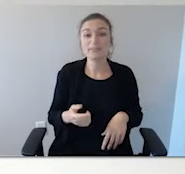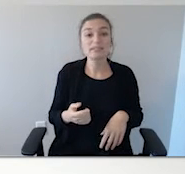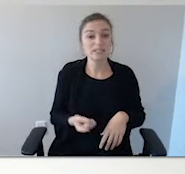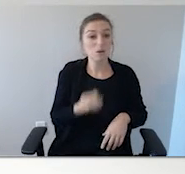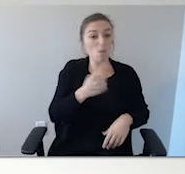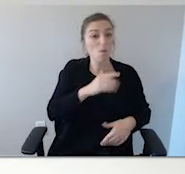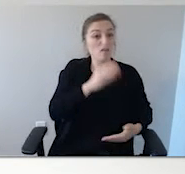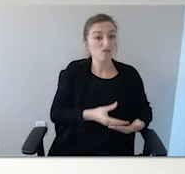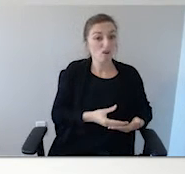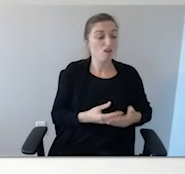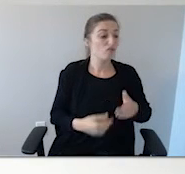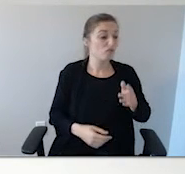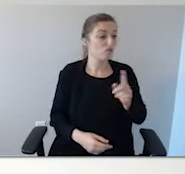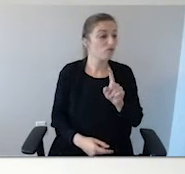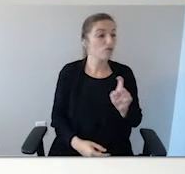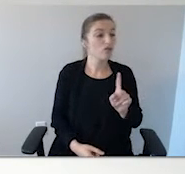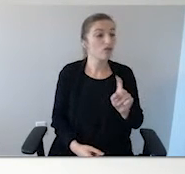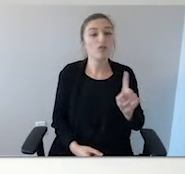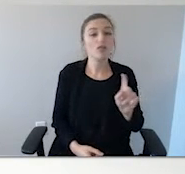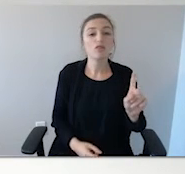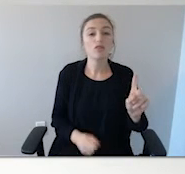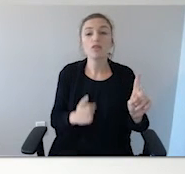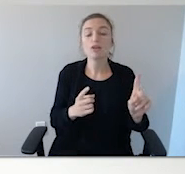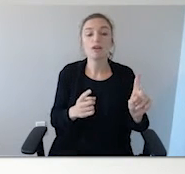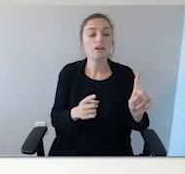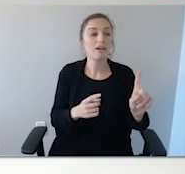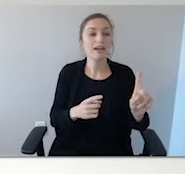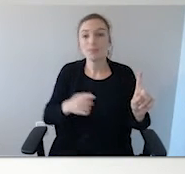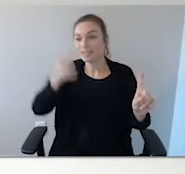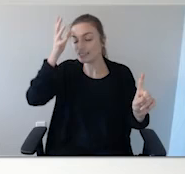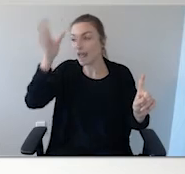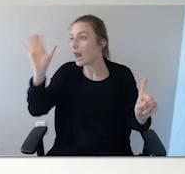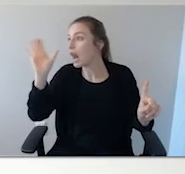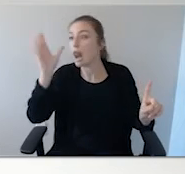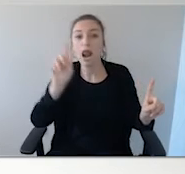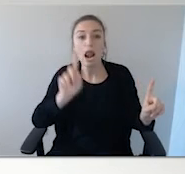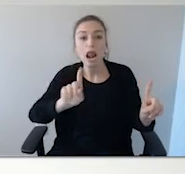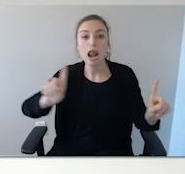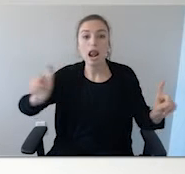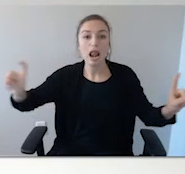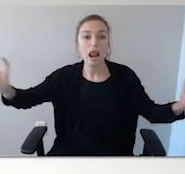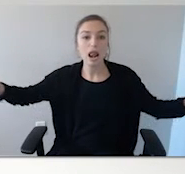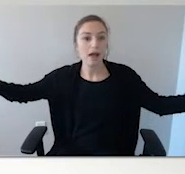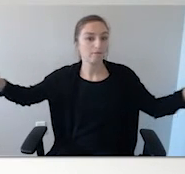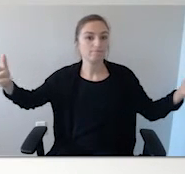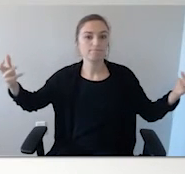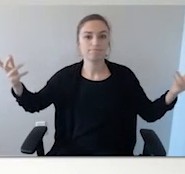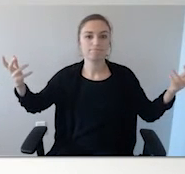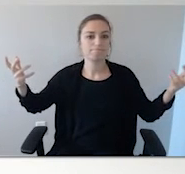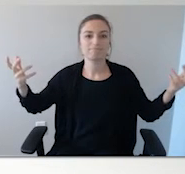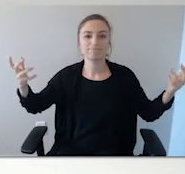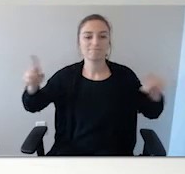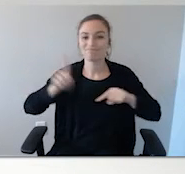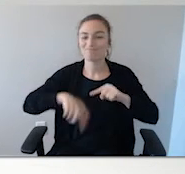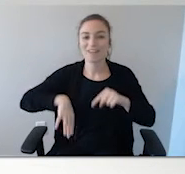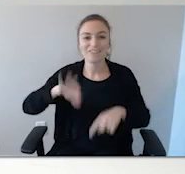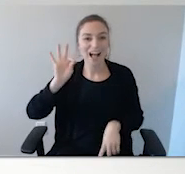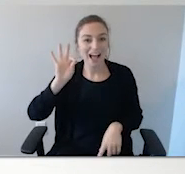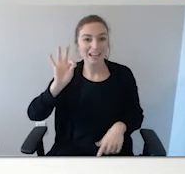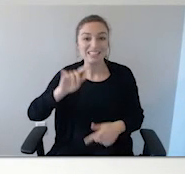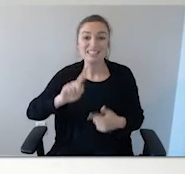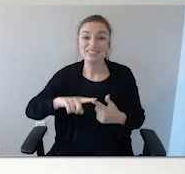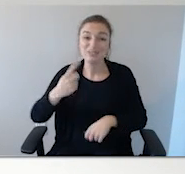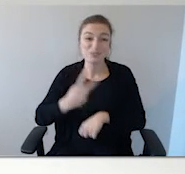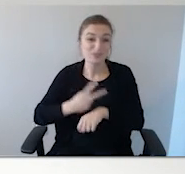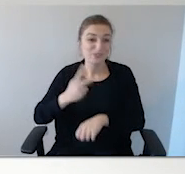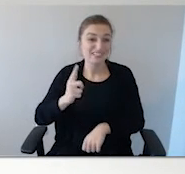her, but it was very dark in the area that they lived. She went one way, he went the other. And she was recovered the next two days